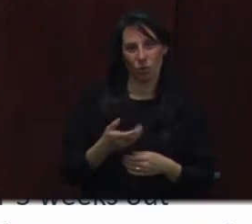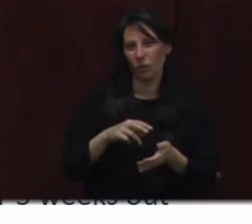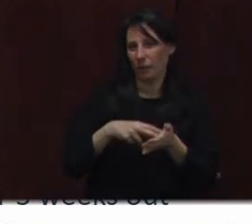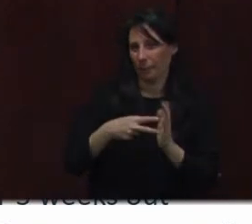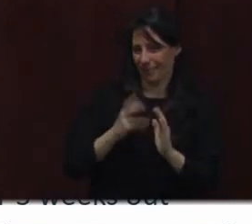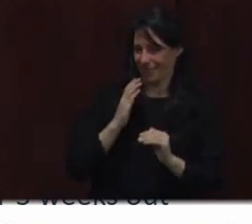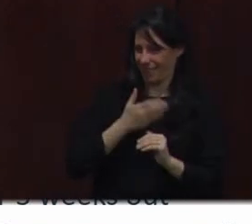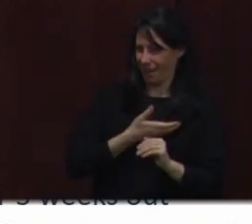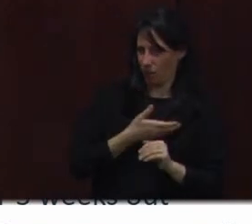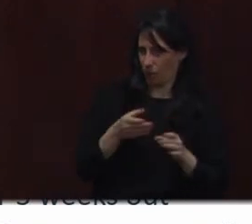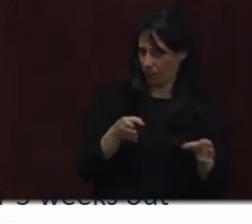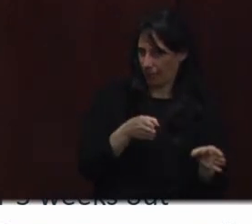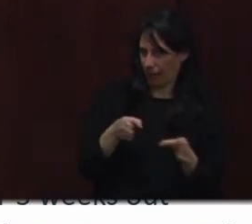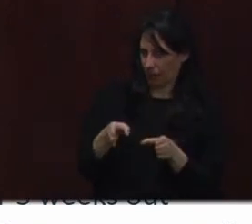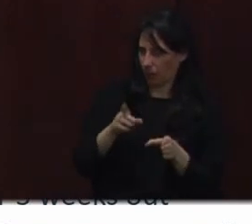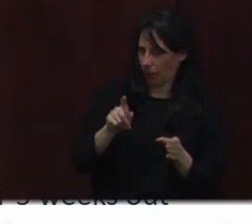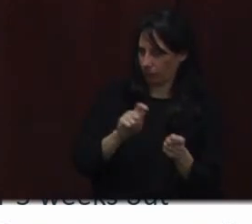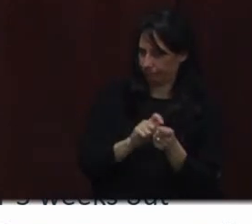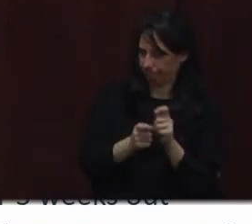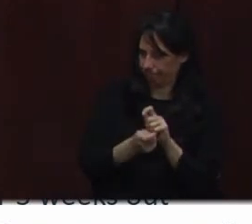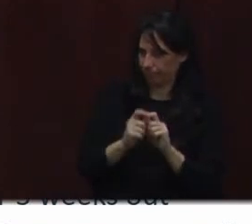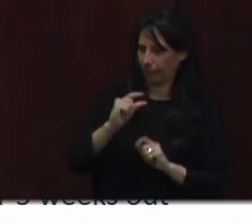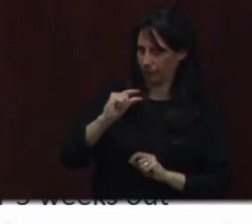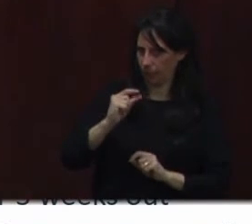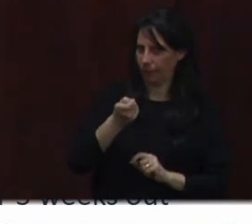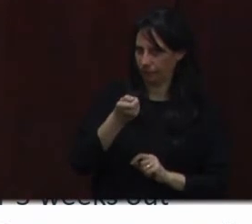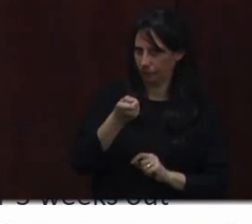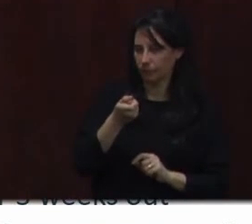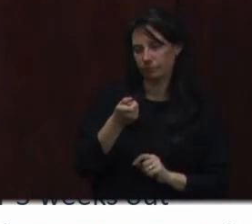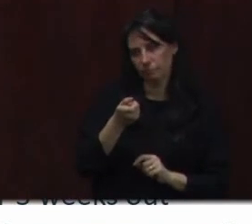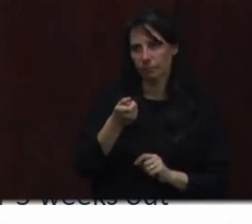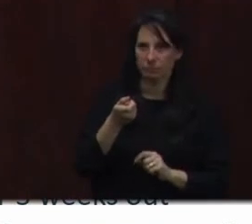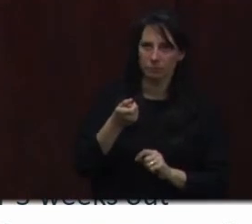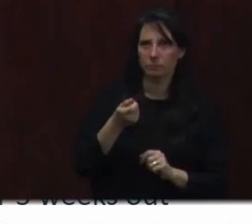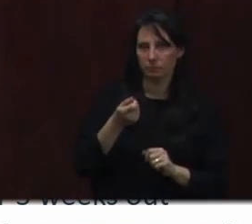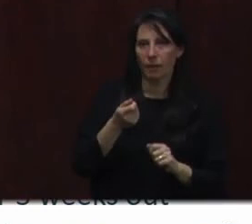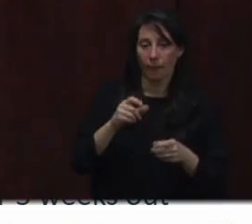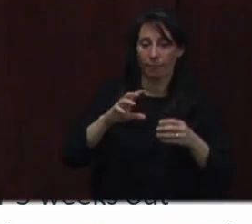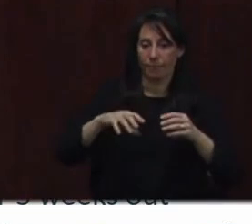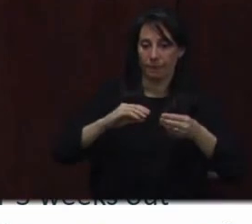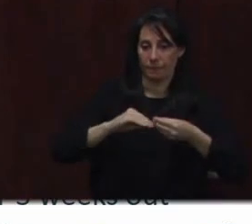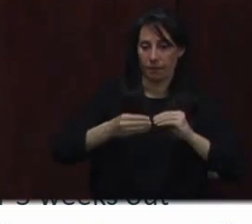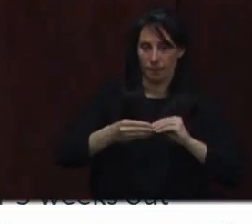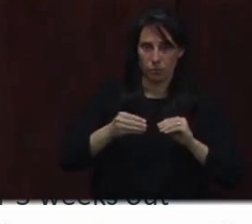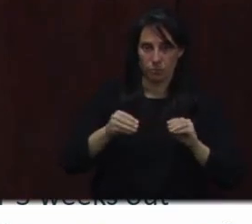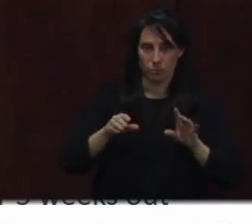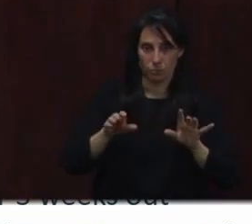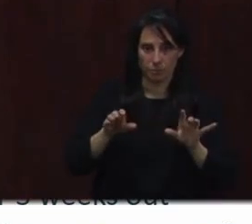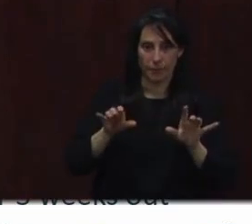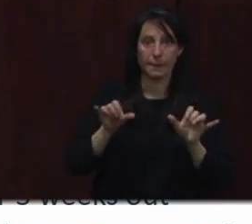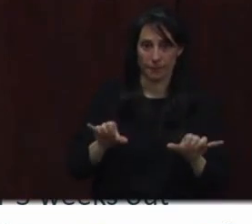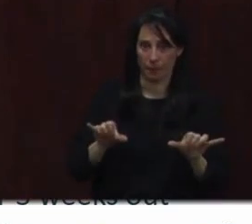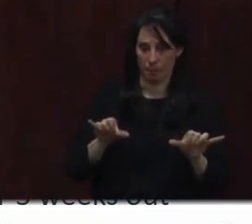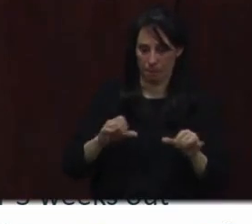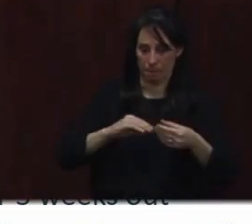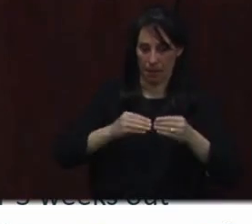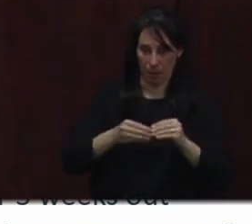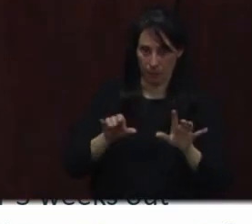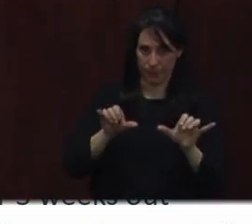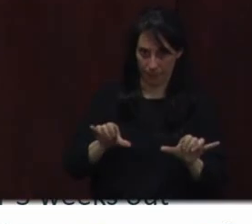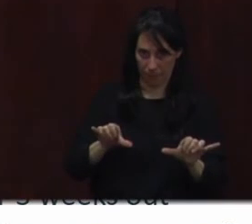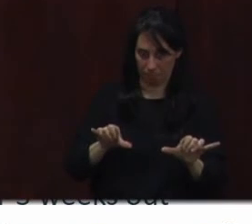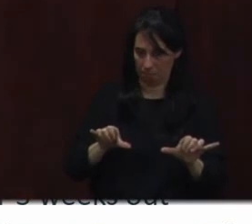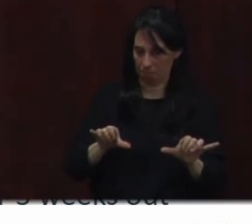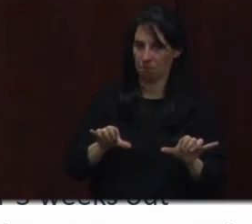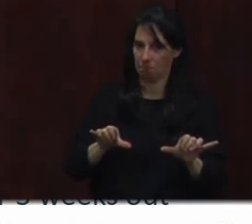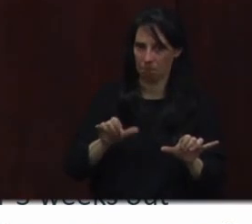change in our own clinics, which doesn't affect the total number of vaccine we're giving out, but the way we're going to do